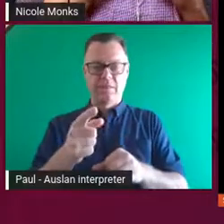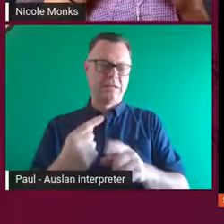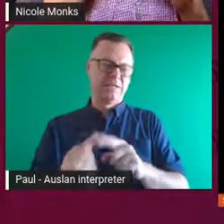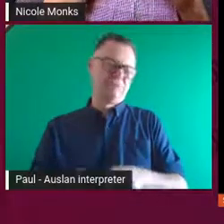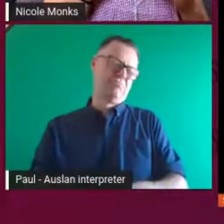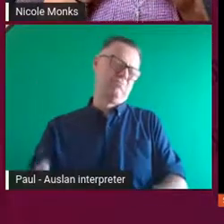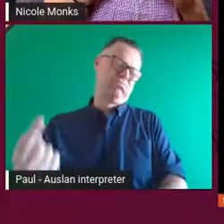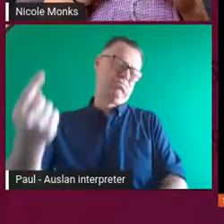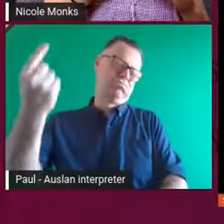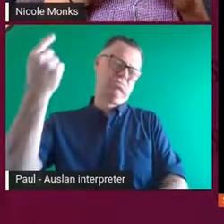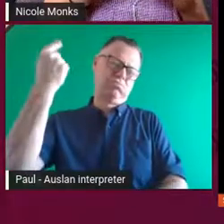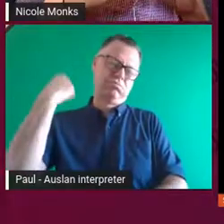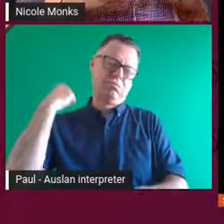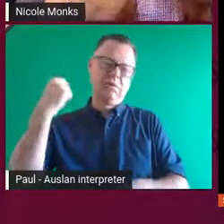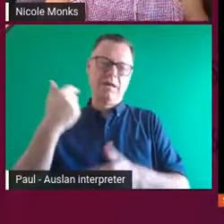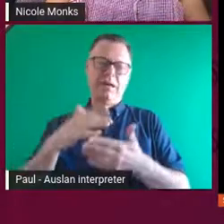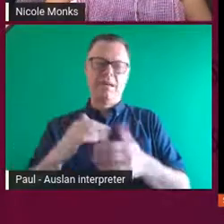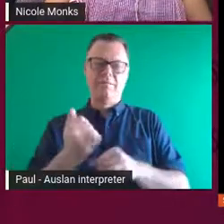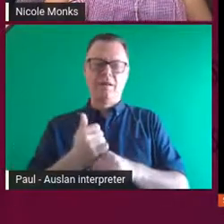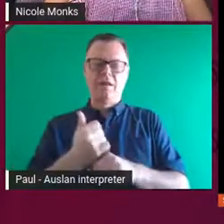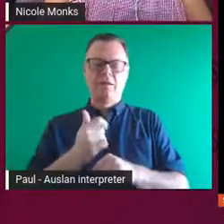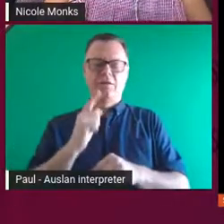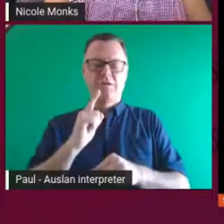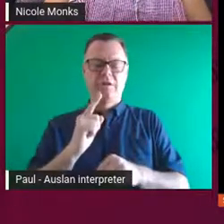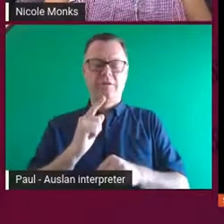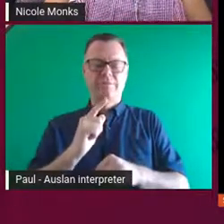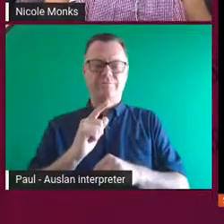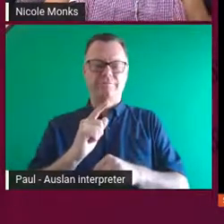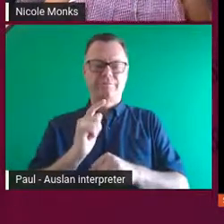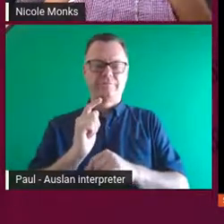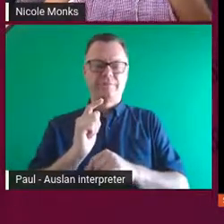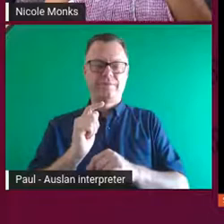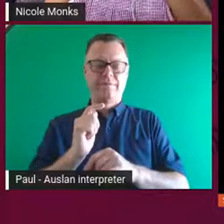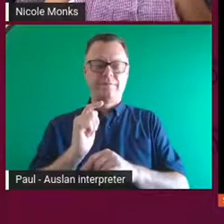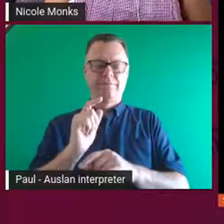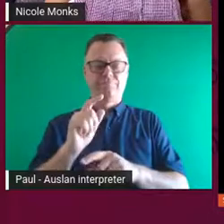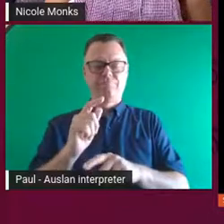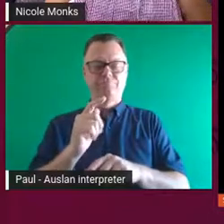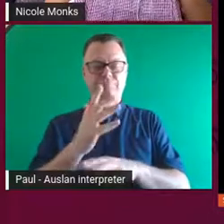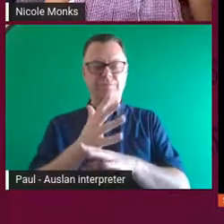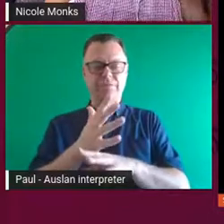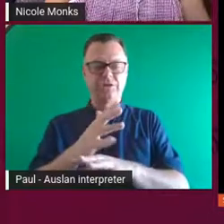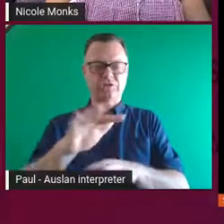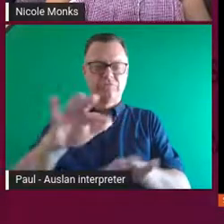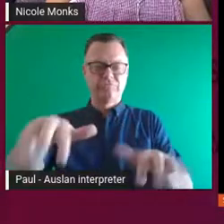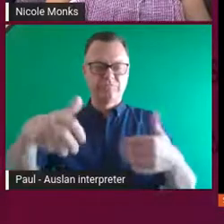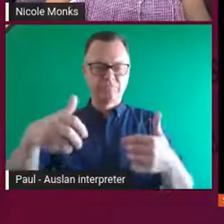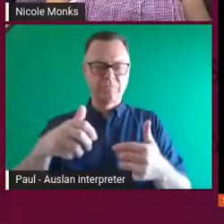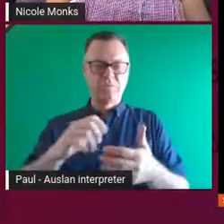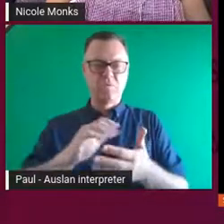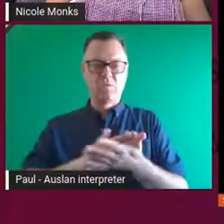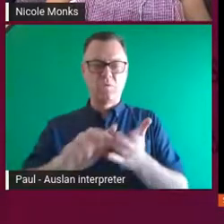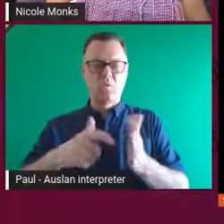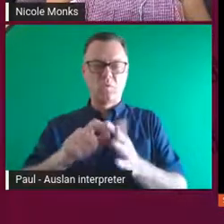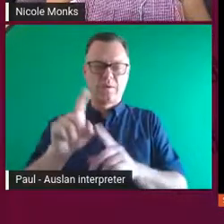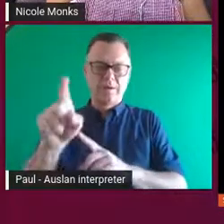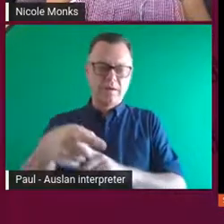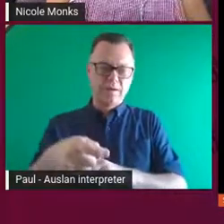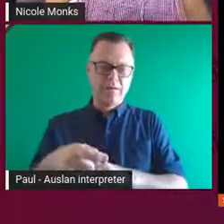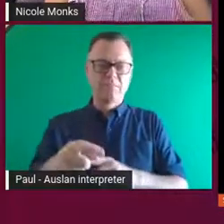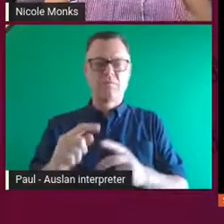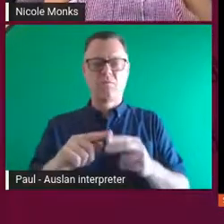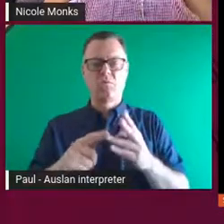bind things like fishing hooks and things and ornamental kind of belongings as well.